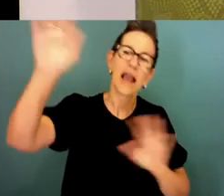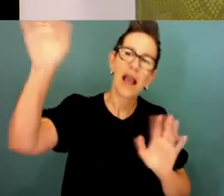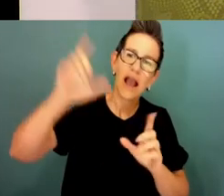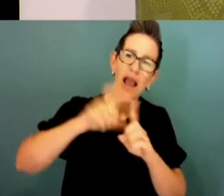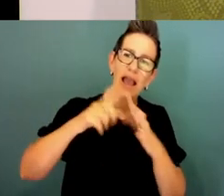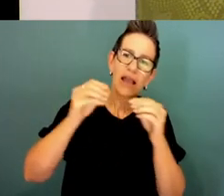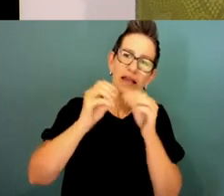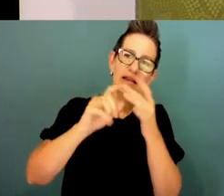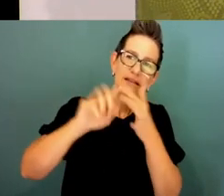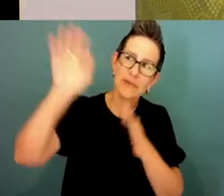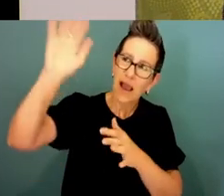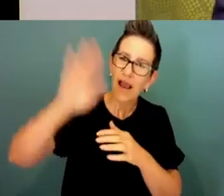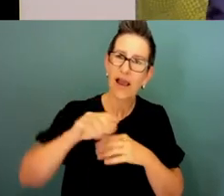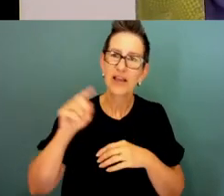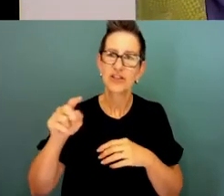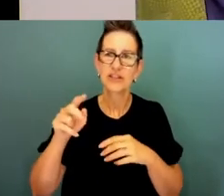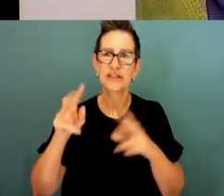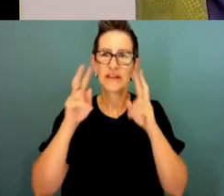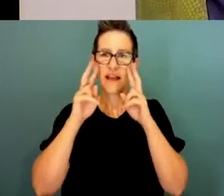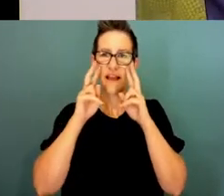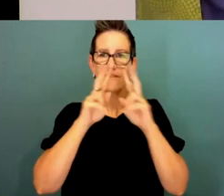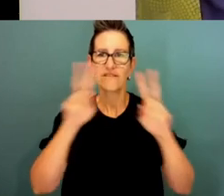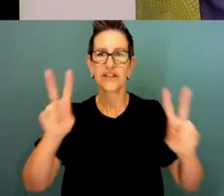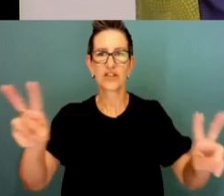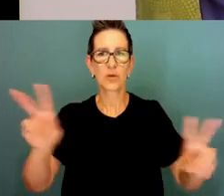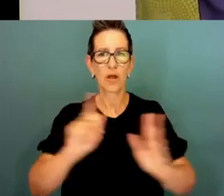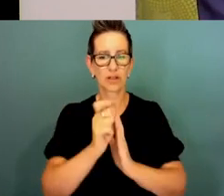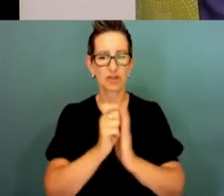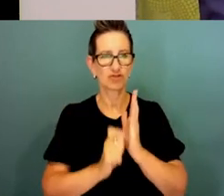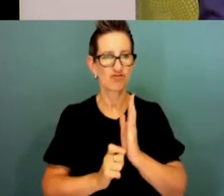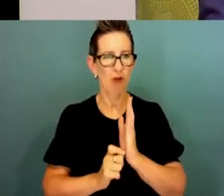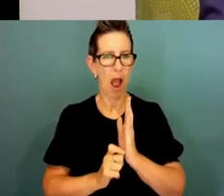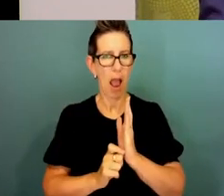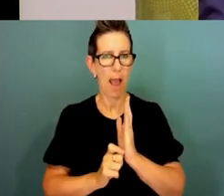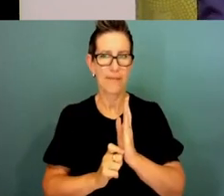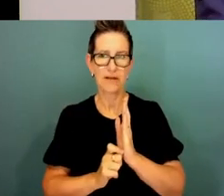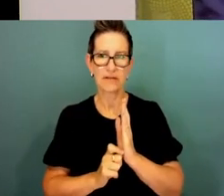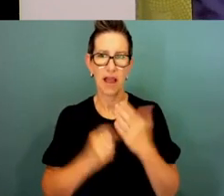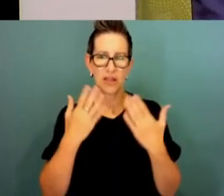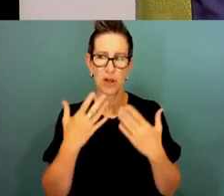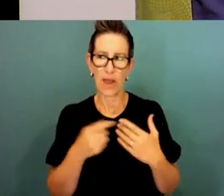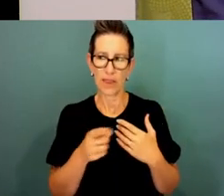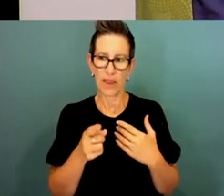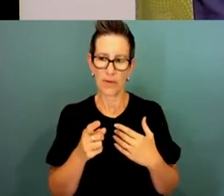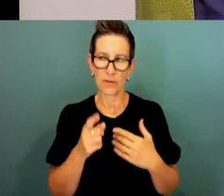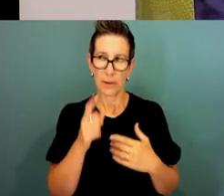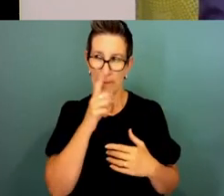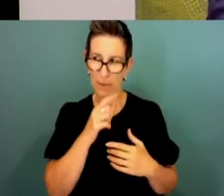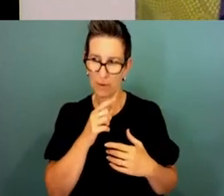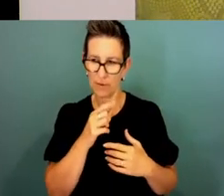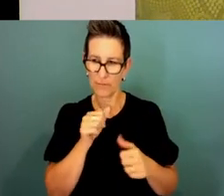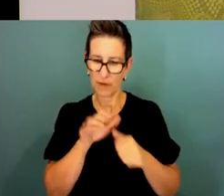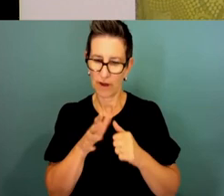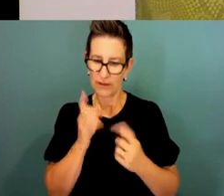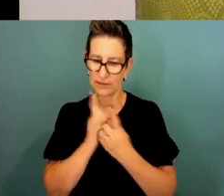How are you going? Debbie is a visual scribe. I didn't know where they had those people, but it's great to meet you